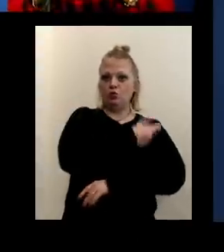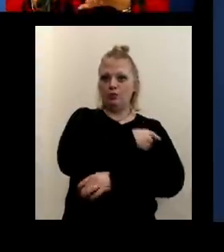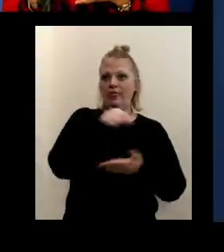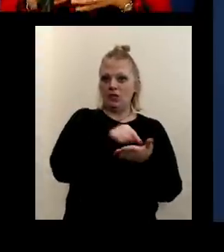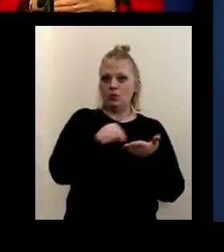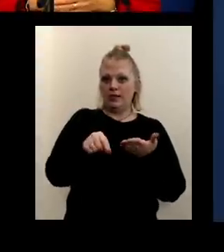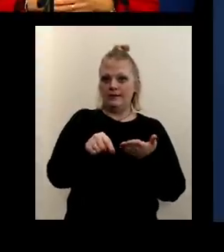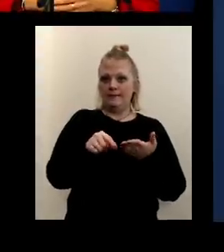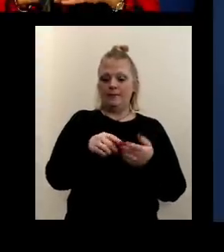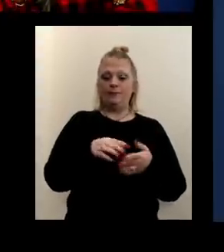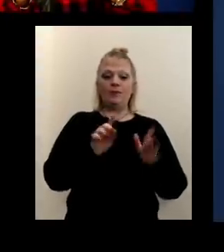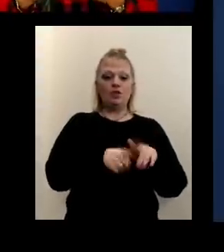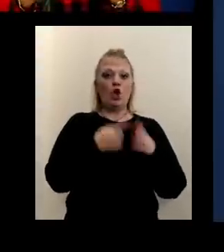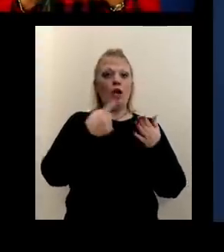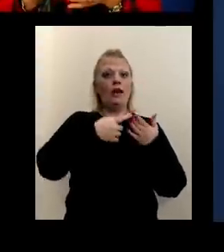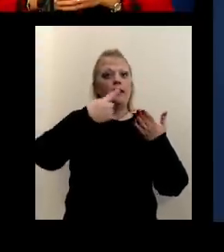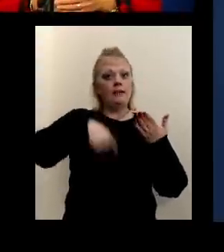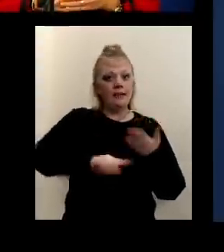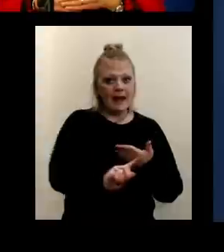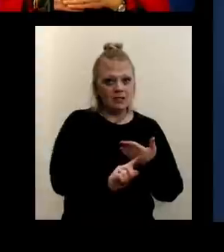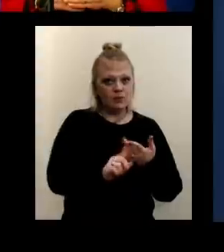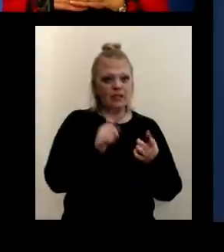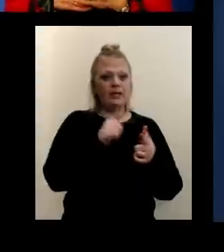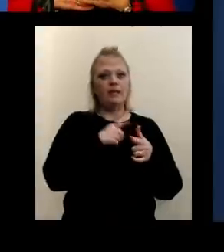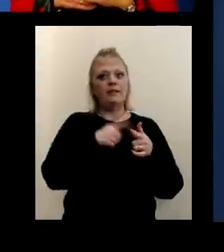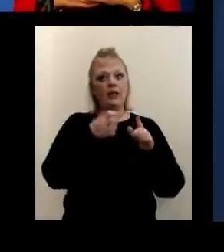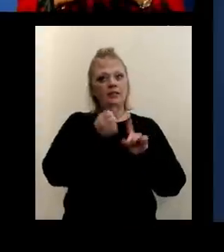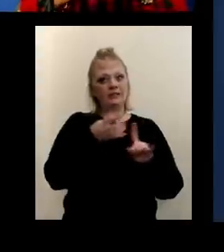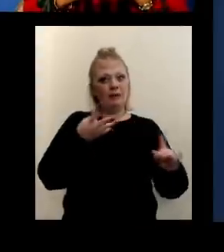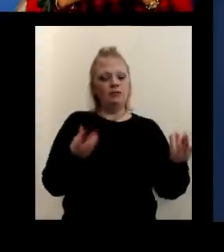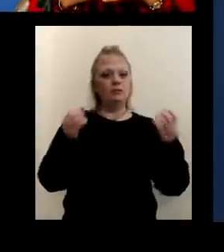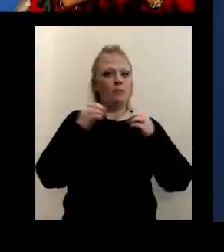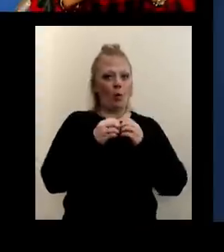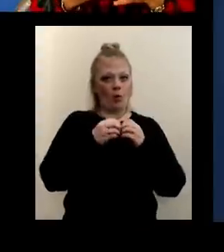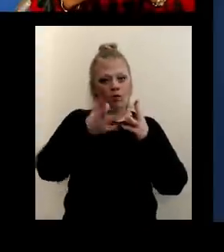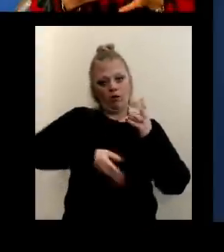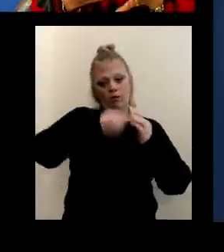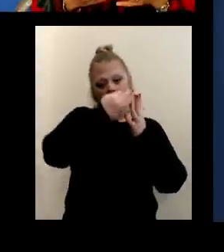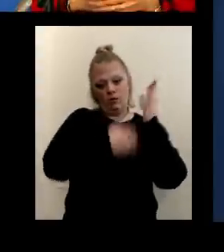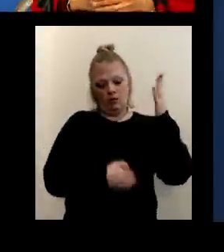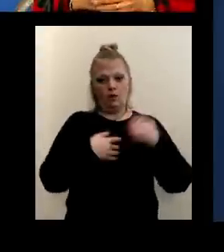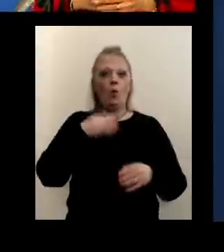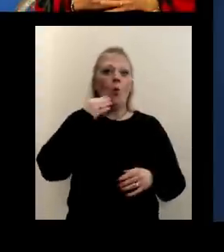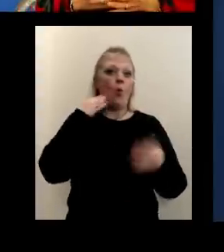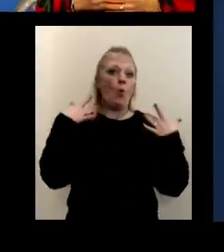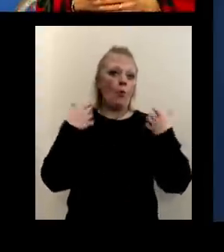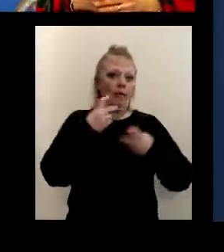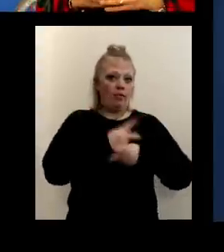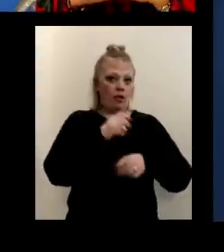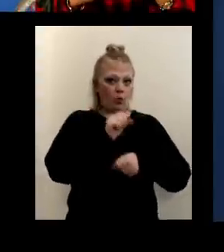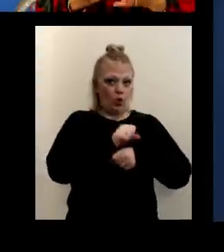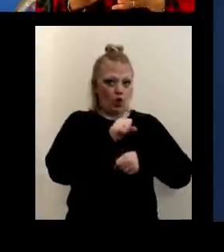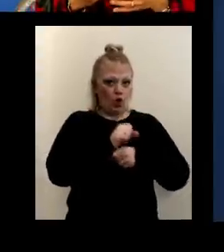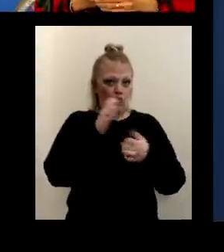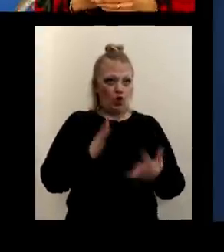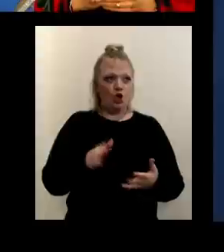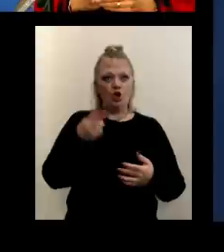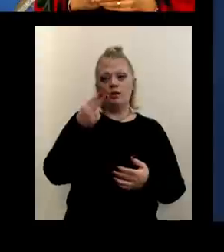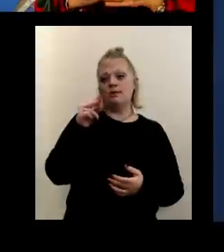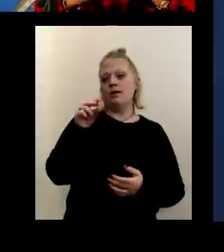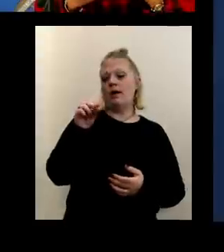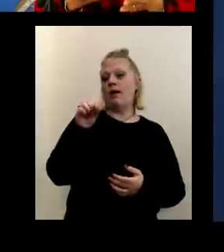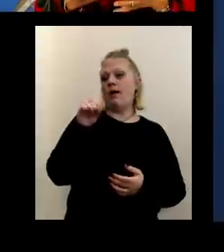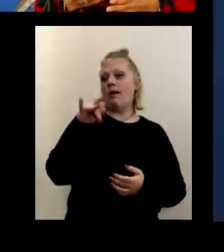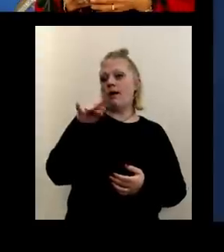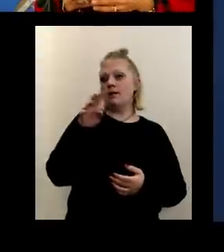And then starting next week, the list will expand even more. So there'll be home healthcare workers on the list, hospice workers